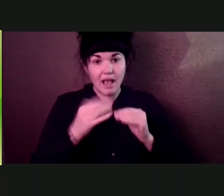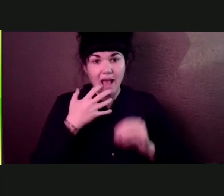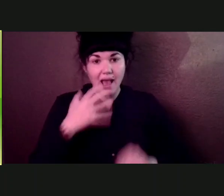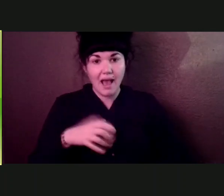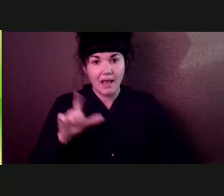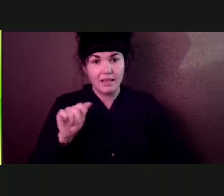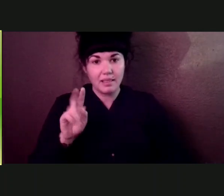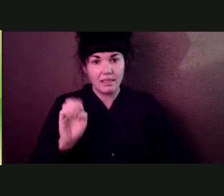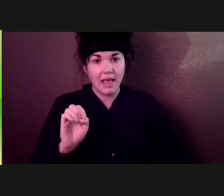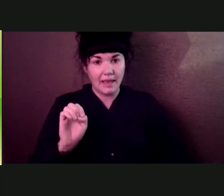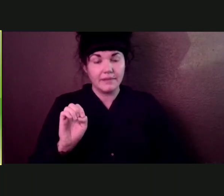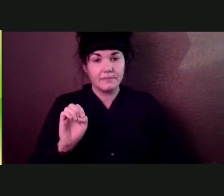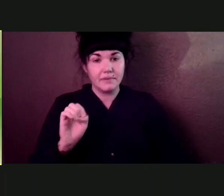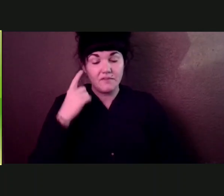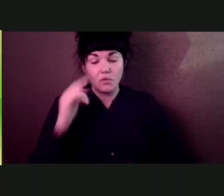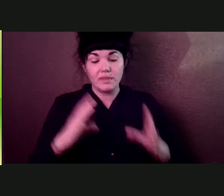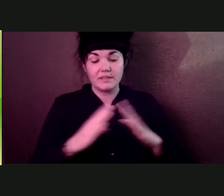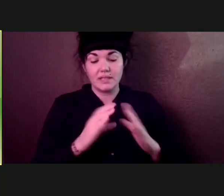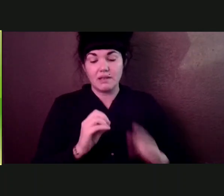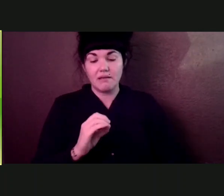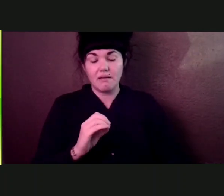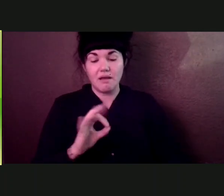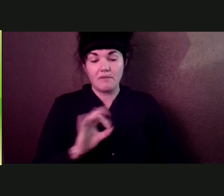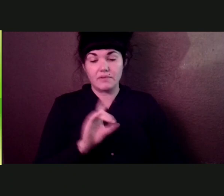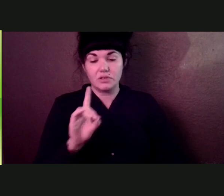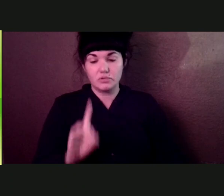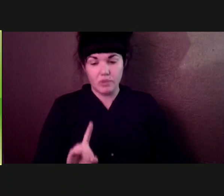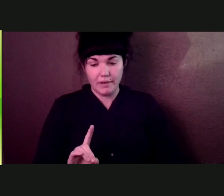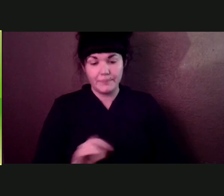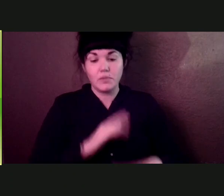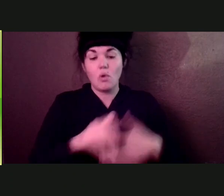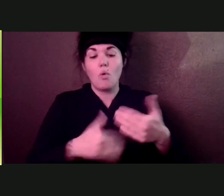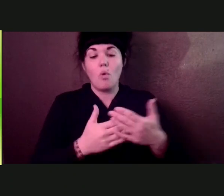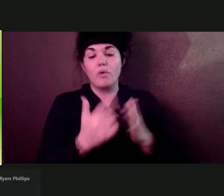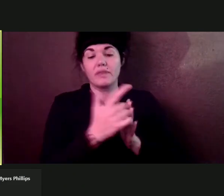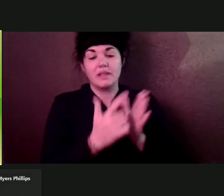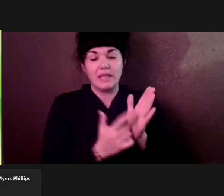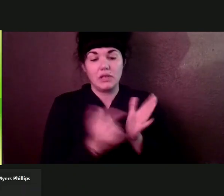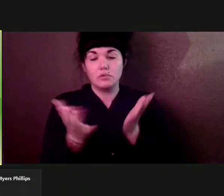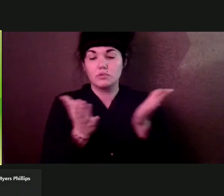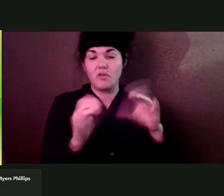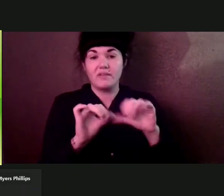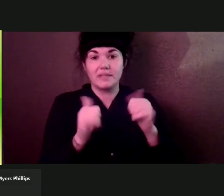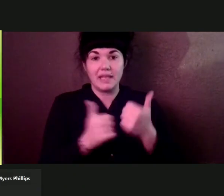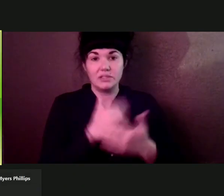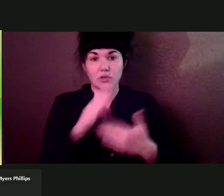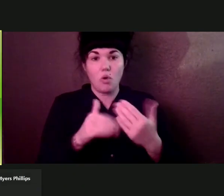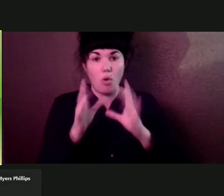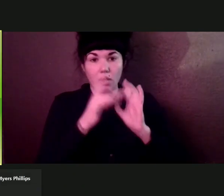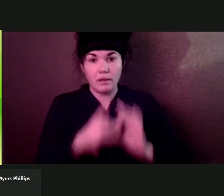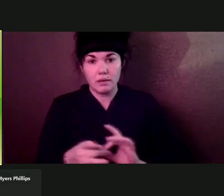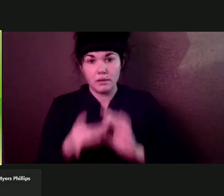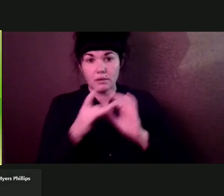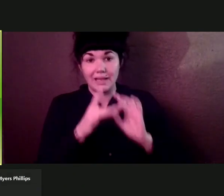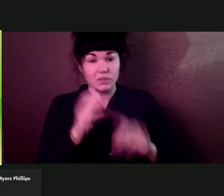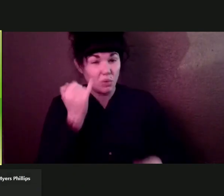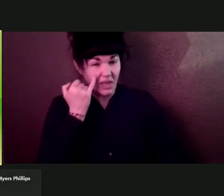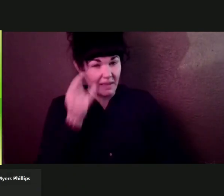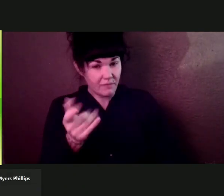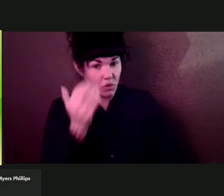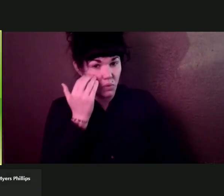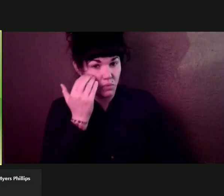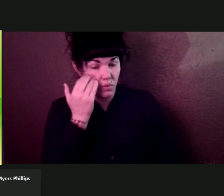service agencies. Um, so if anyone, you know, if anyone is struggling with, um,